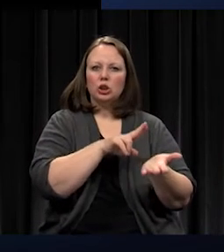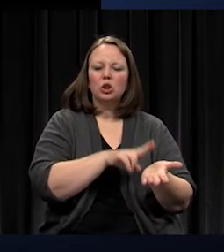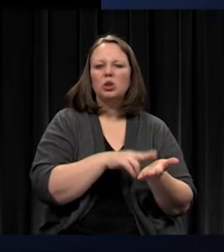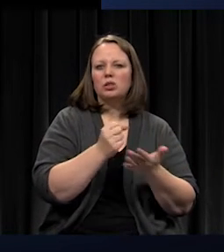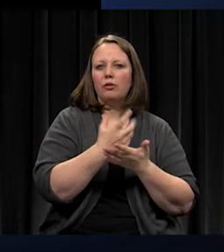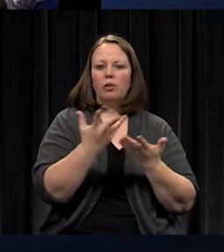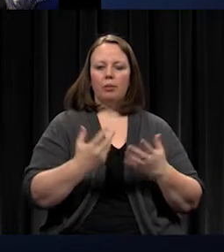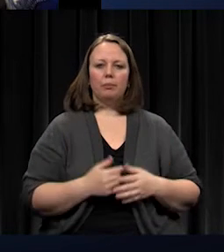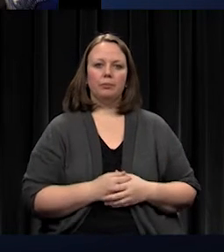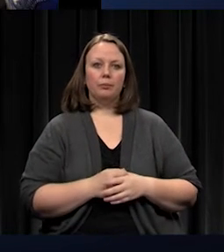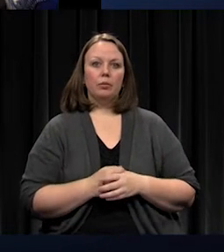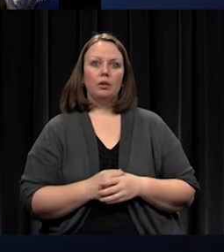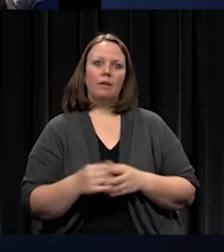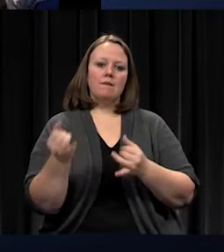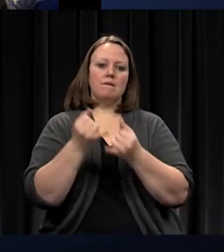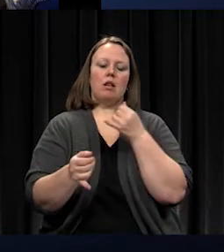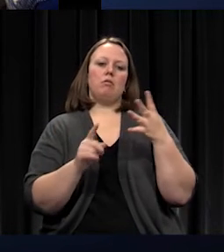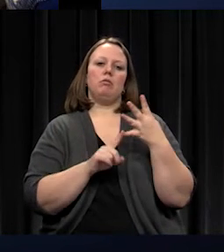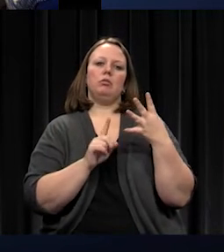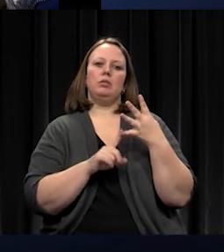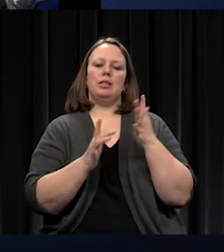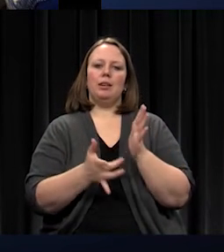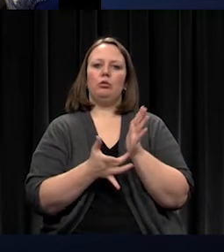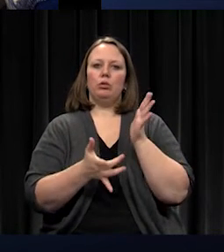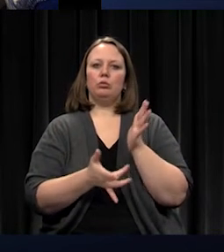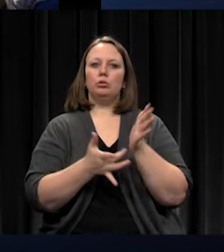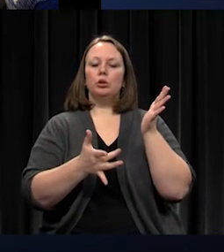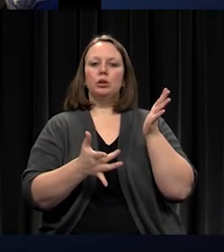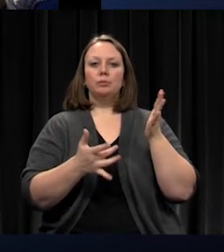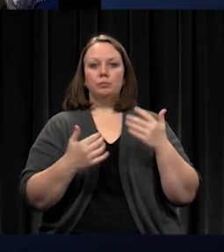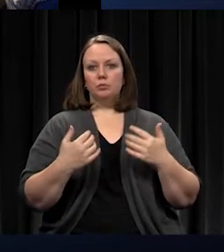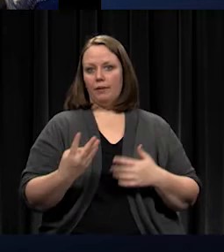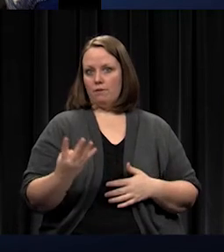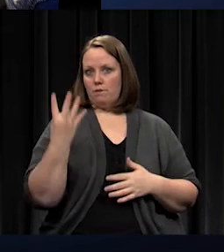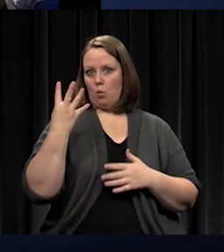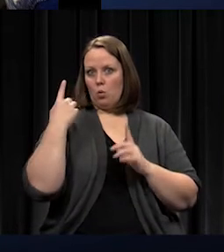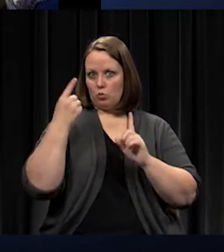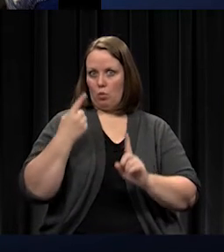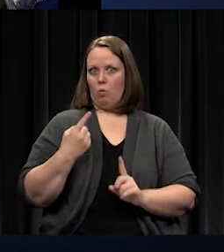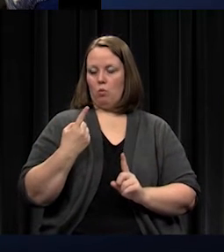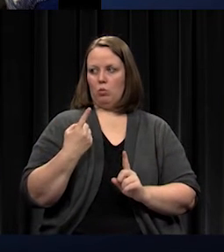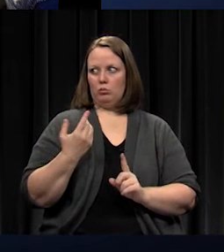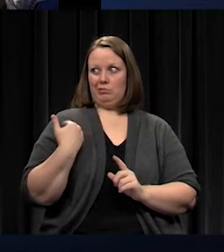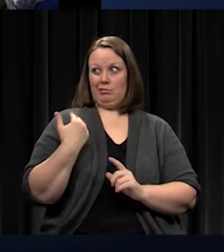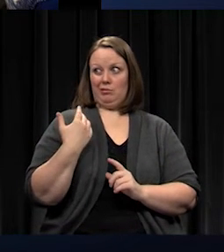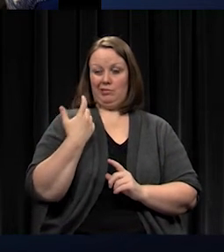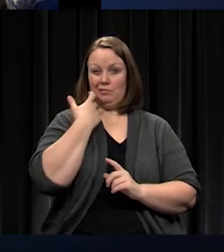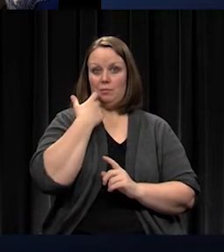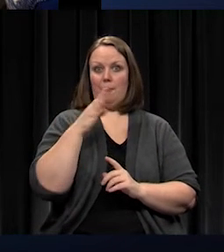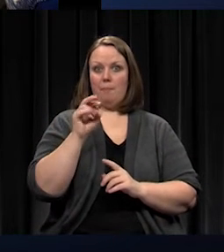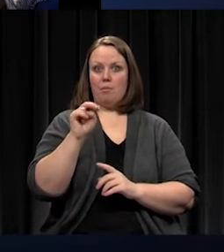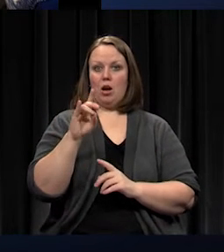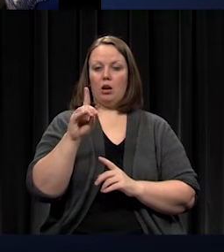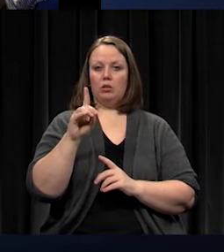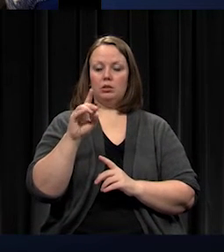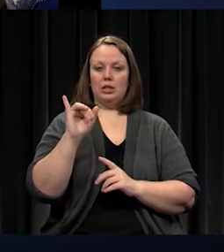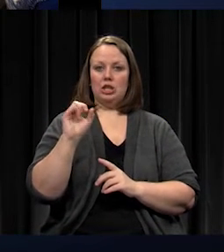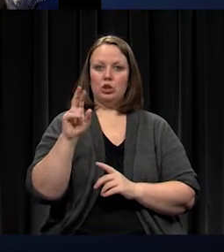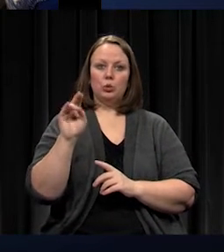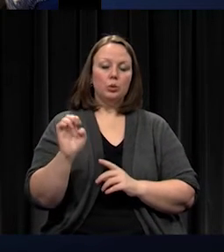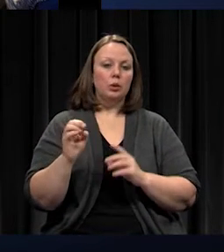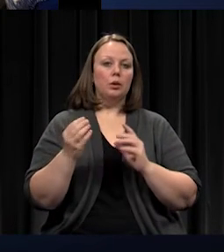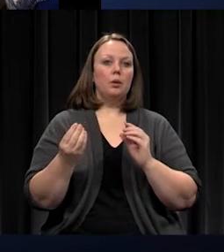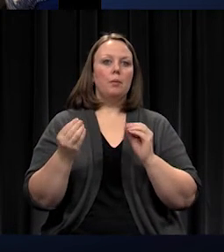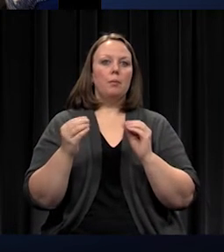technology with the group. And we had four goals in our last bond issue of providing more access and enhancing that